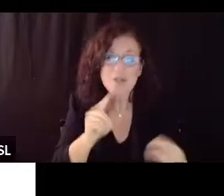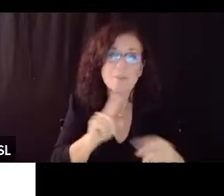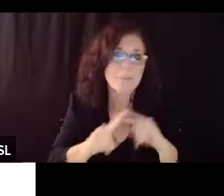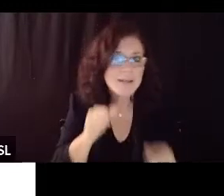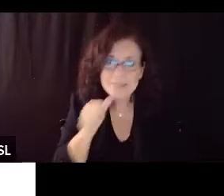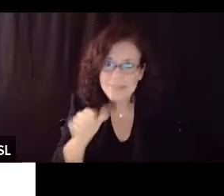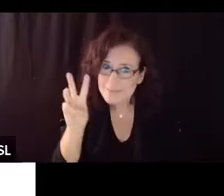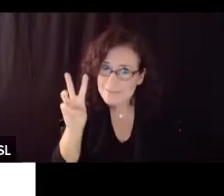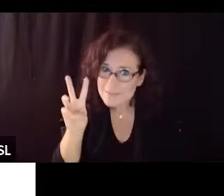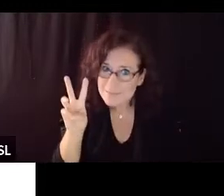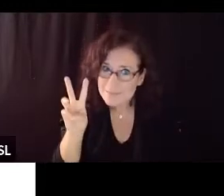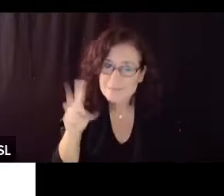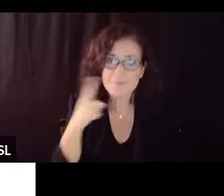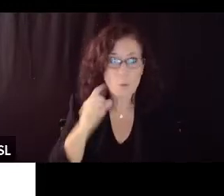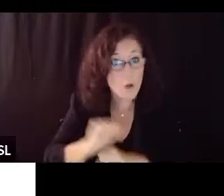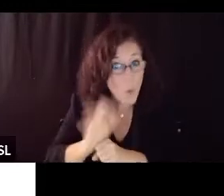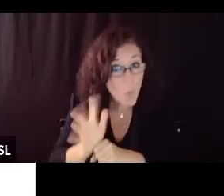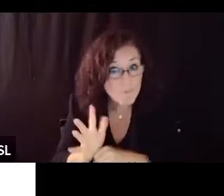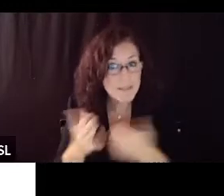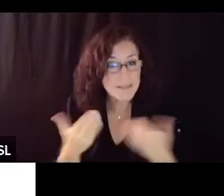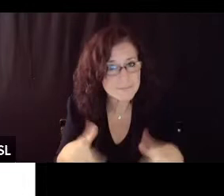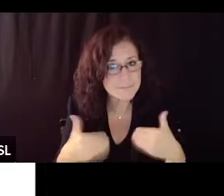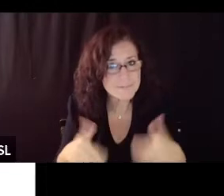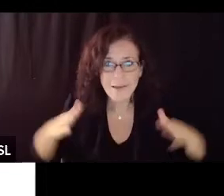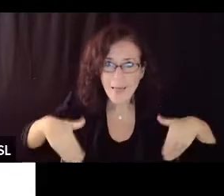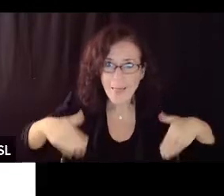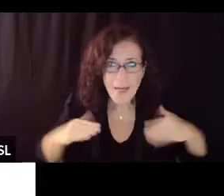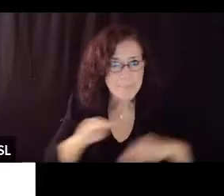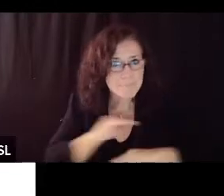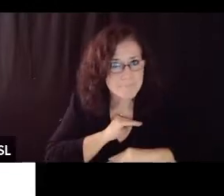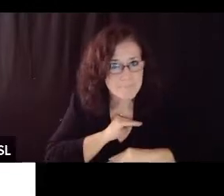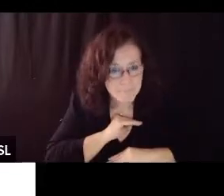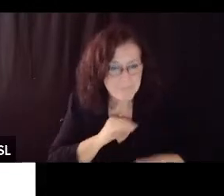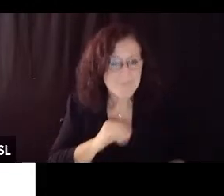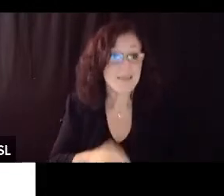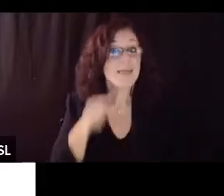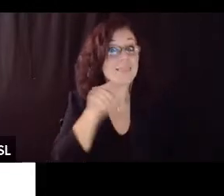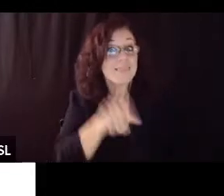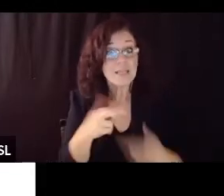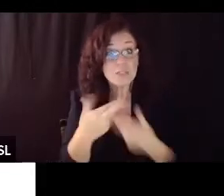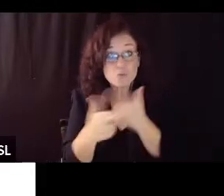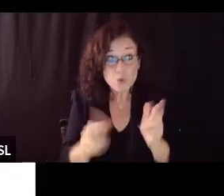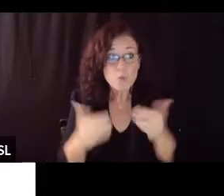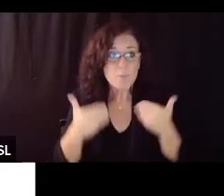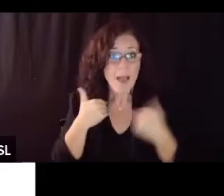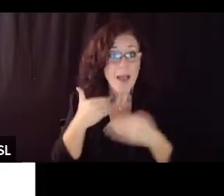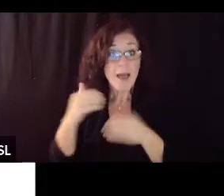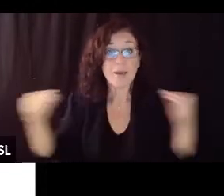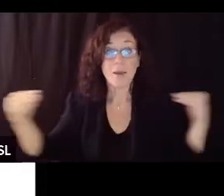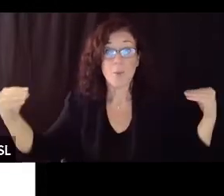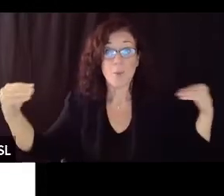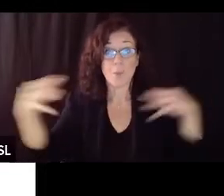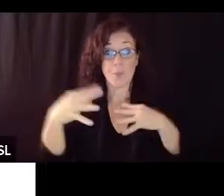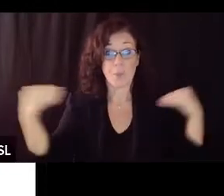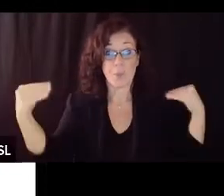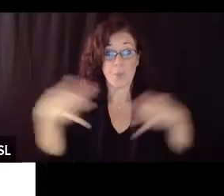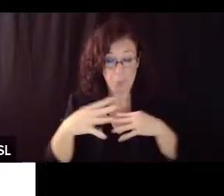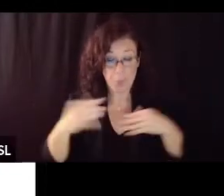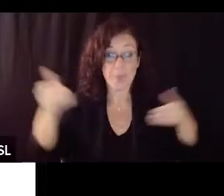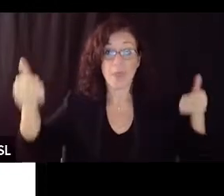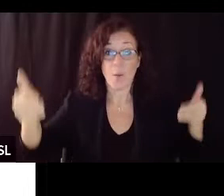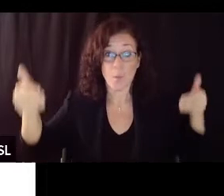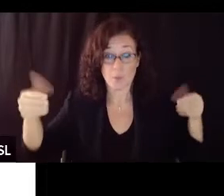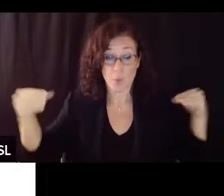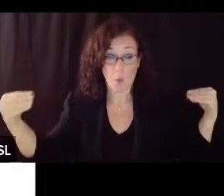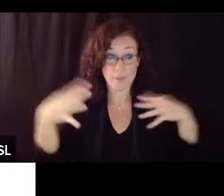for the covet situation um in this room because it had cross flow windows we uh opened the cross